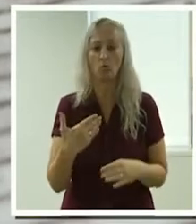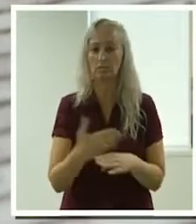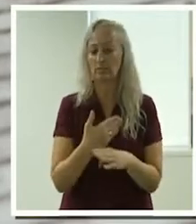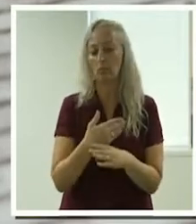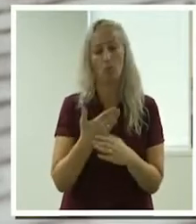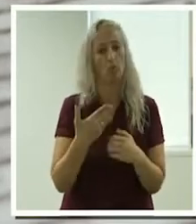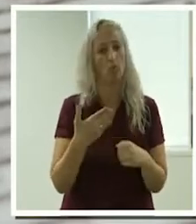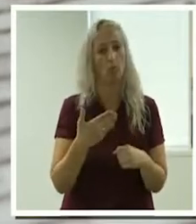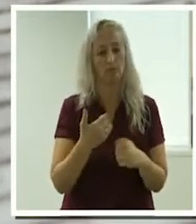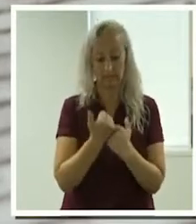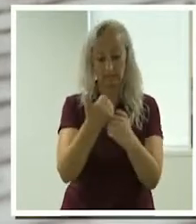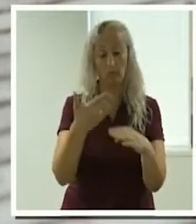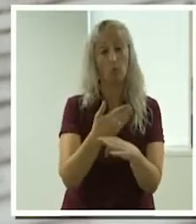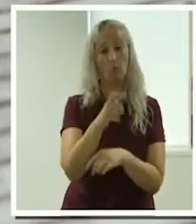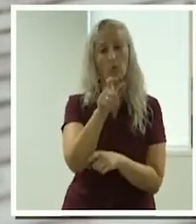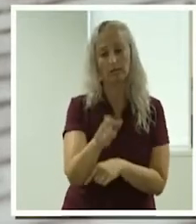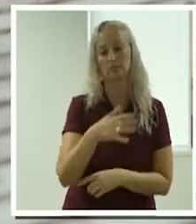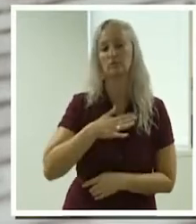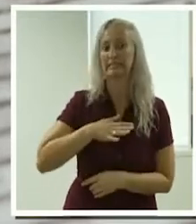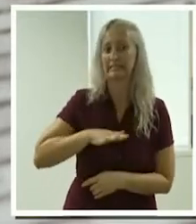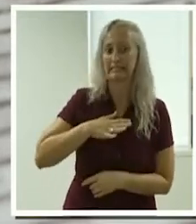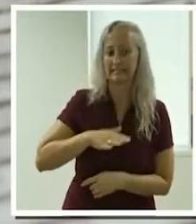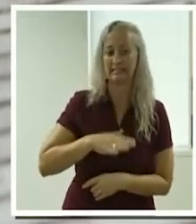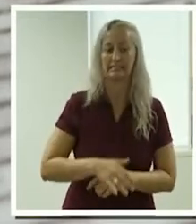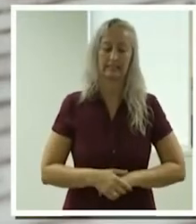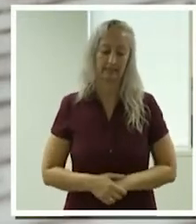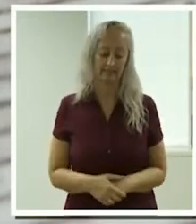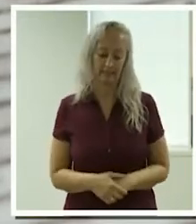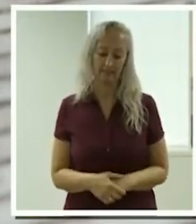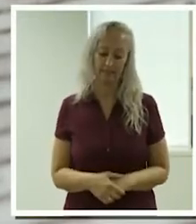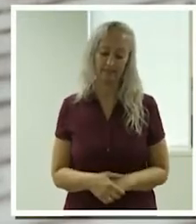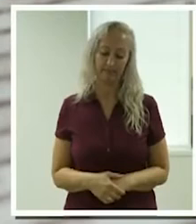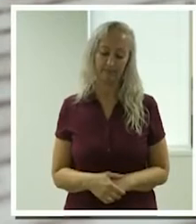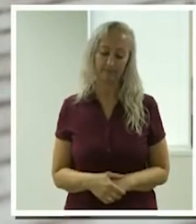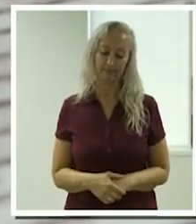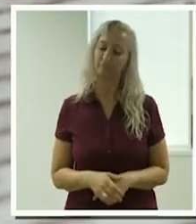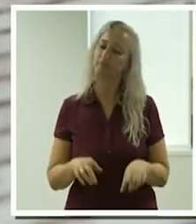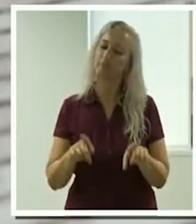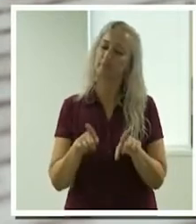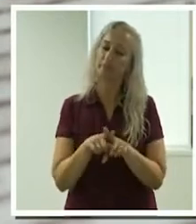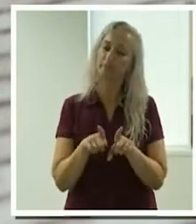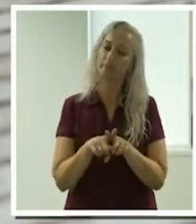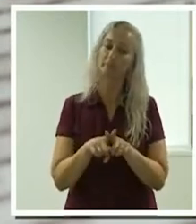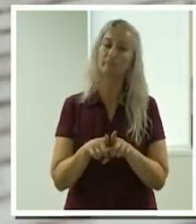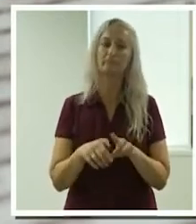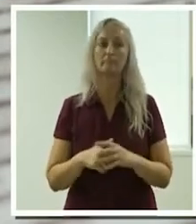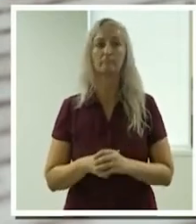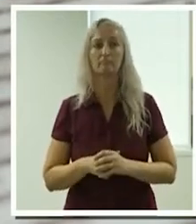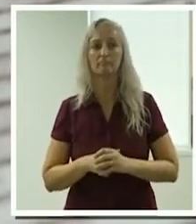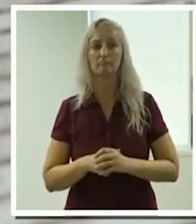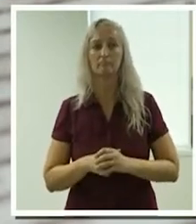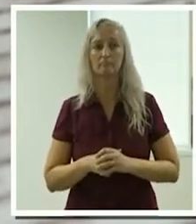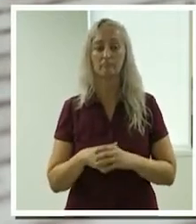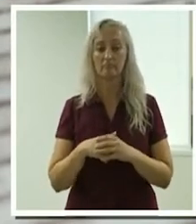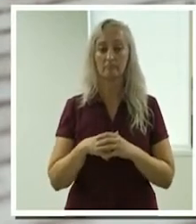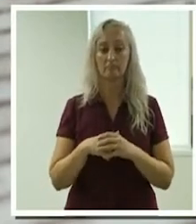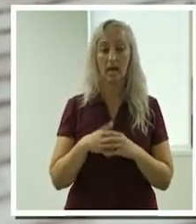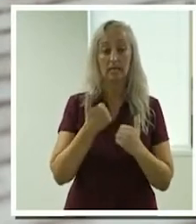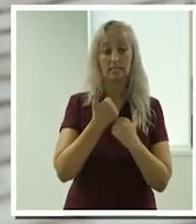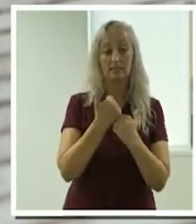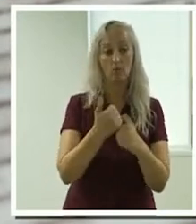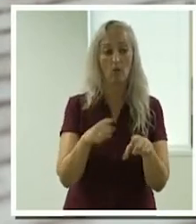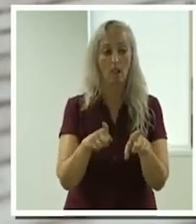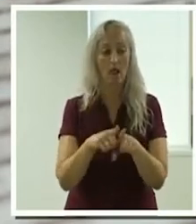providers will be able to meet. It's interesting to also note things like support requiring showering,